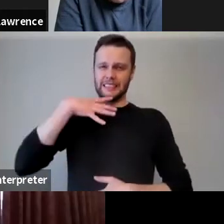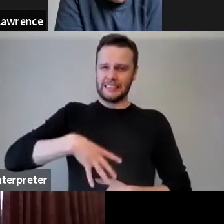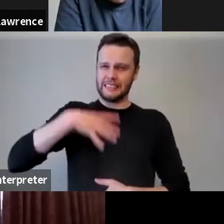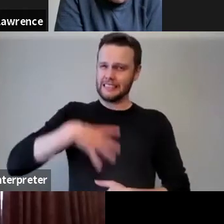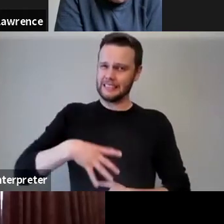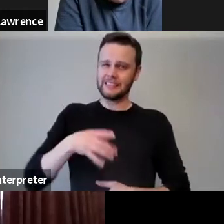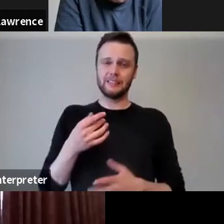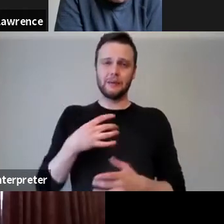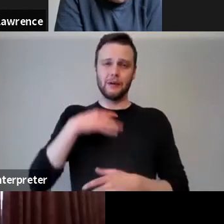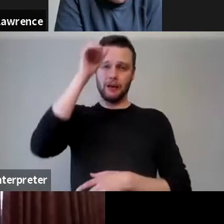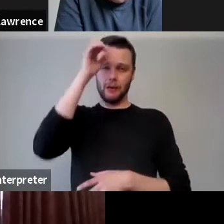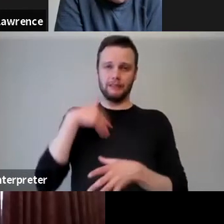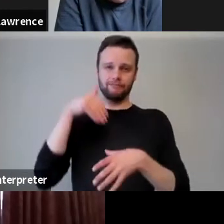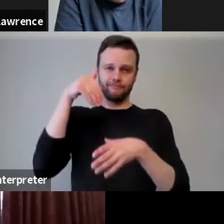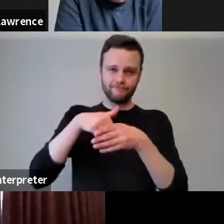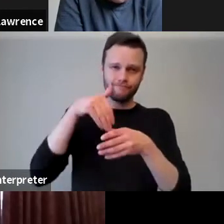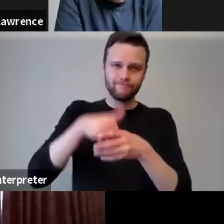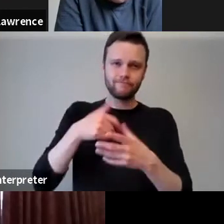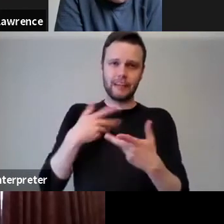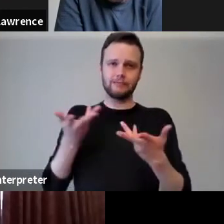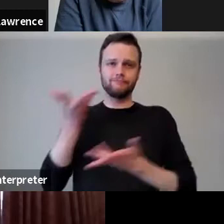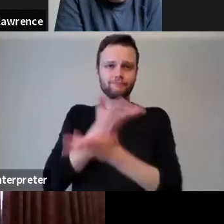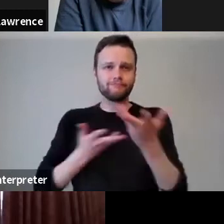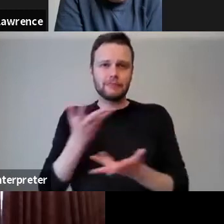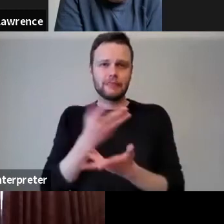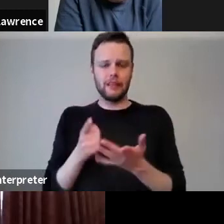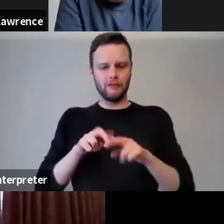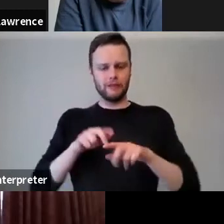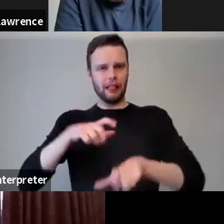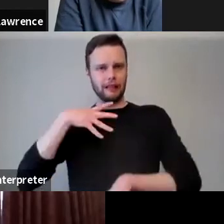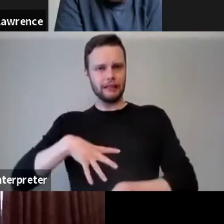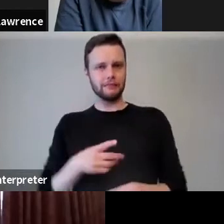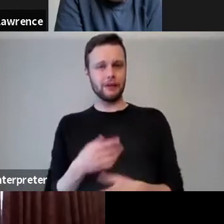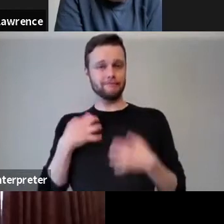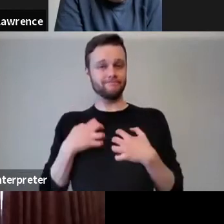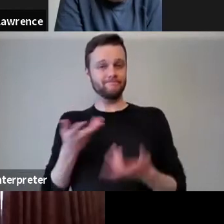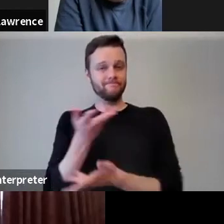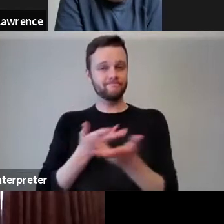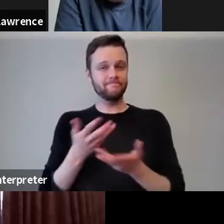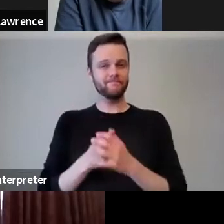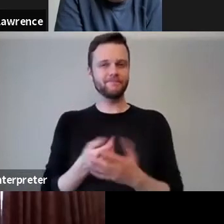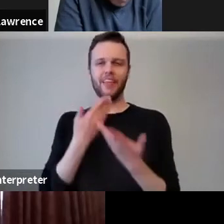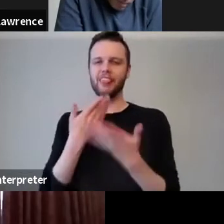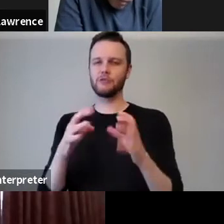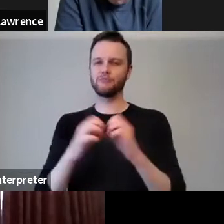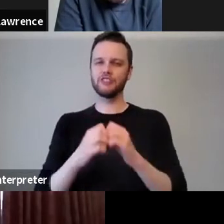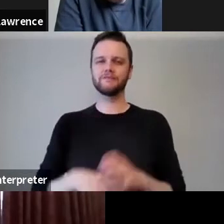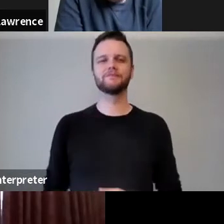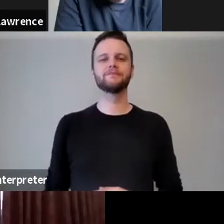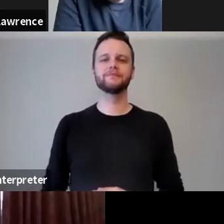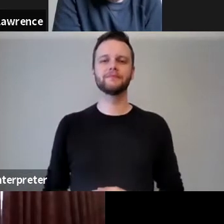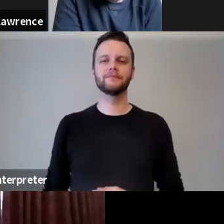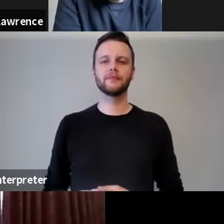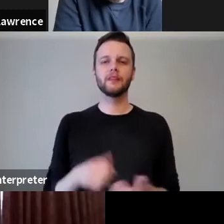to be the content and subject of tonight's discussion and I'm looking forward to it. Thank you Bridget. And moving on to